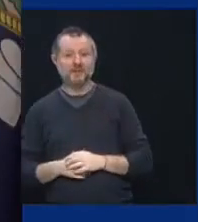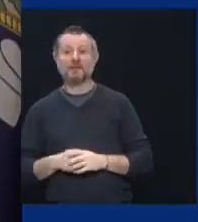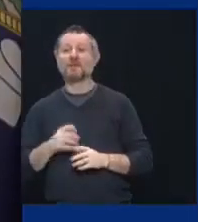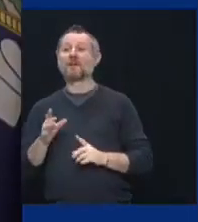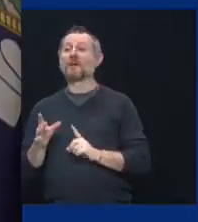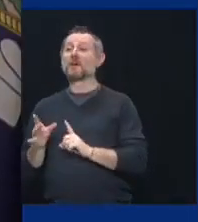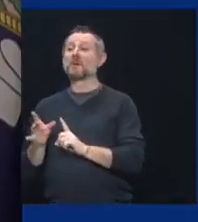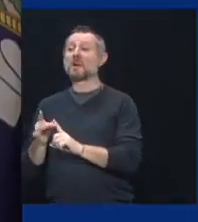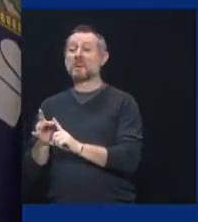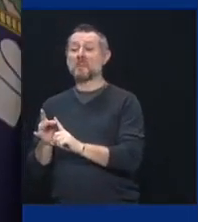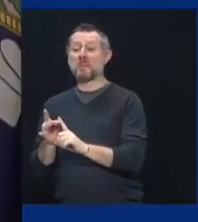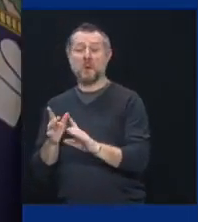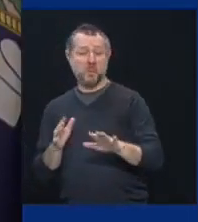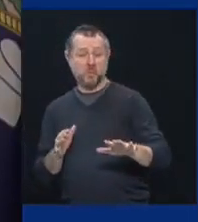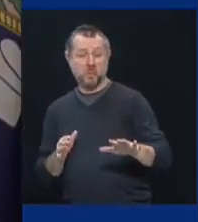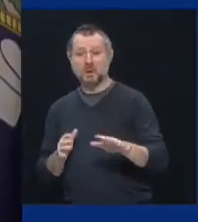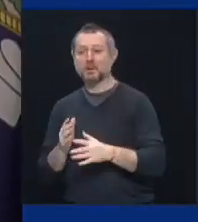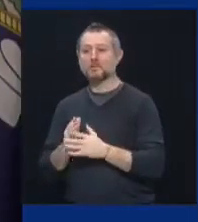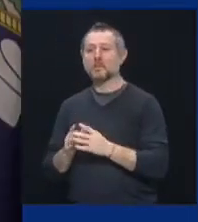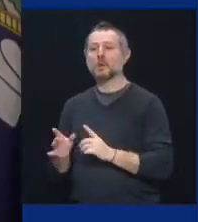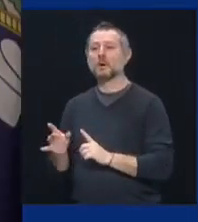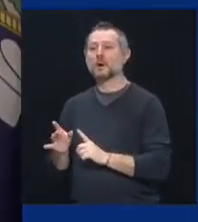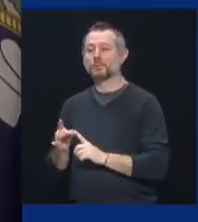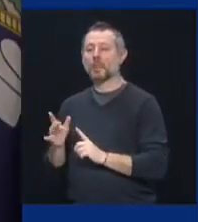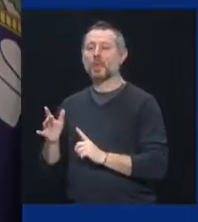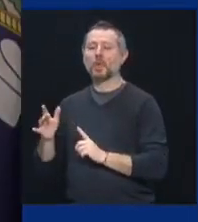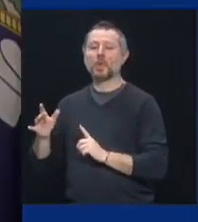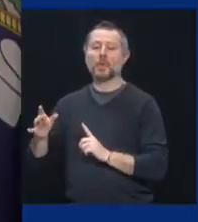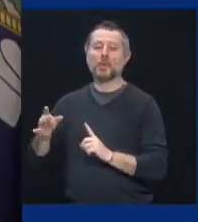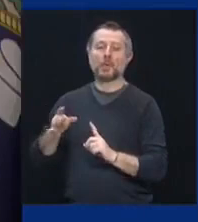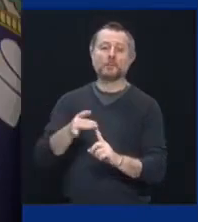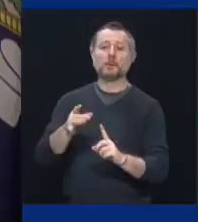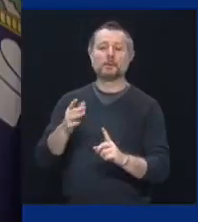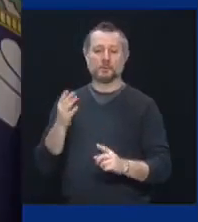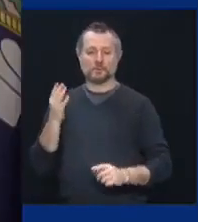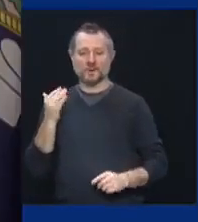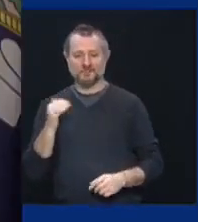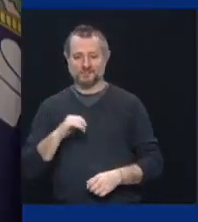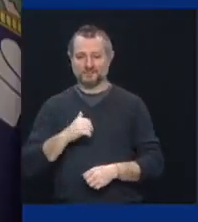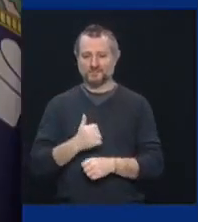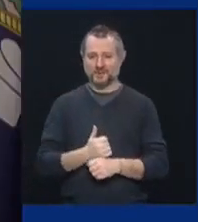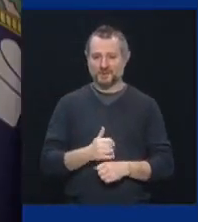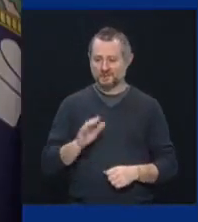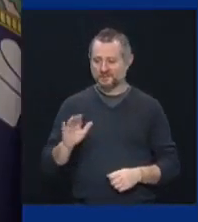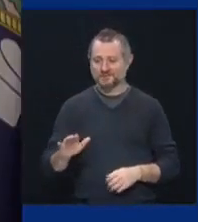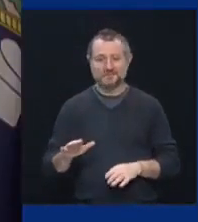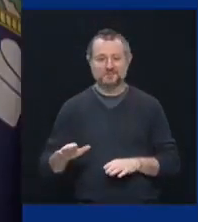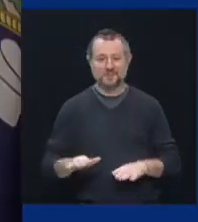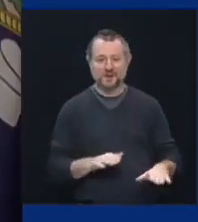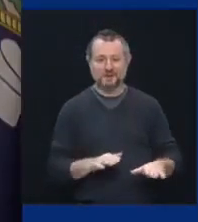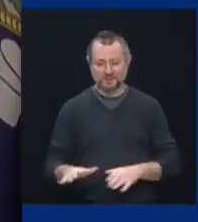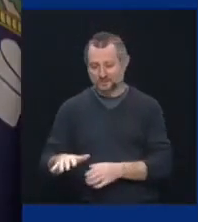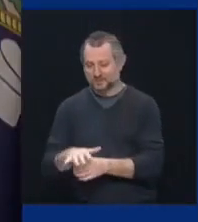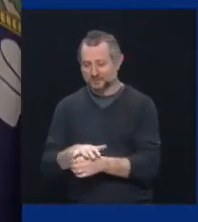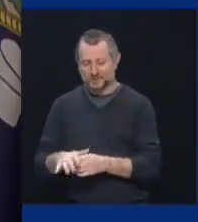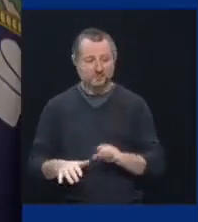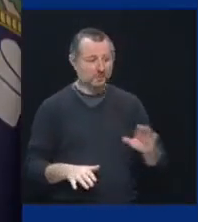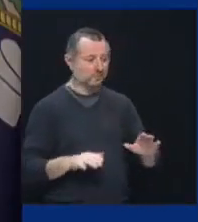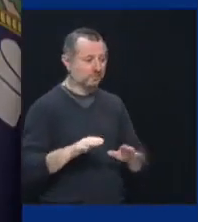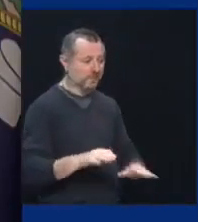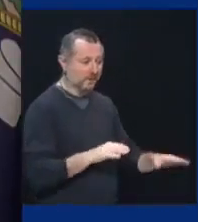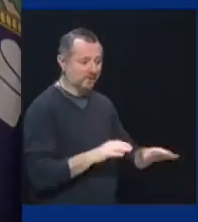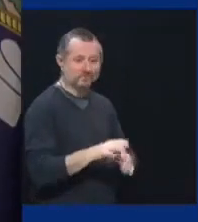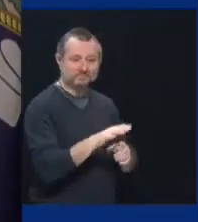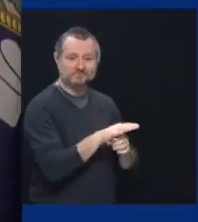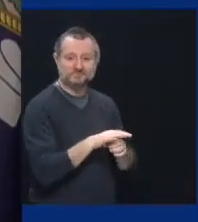because it is a pure function of how that community behaves. There's no secret